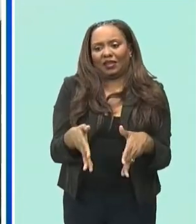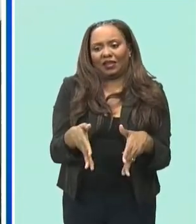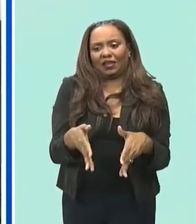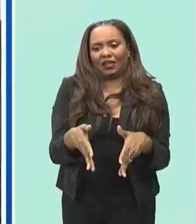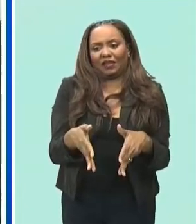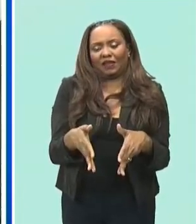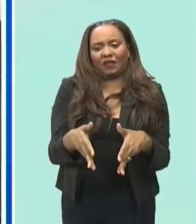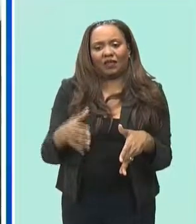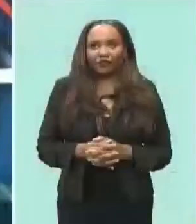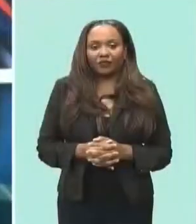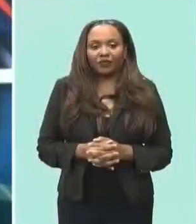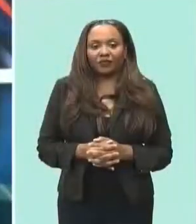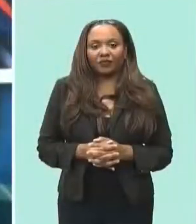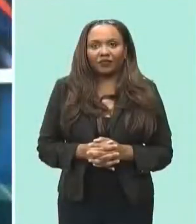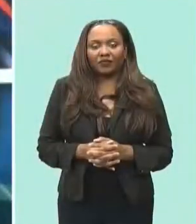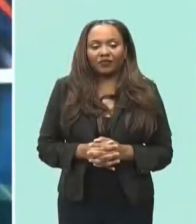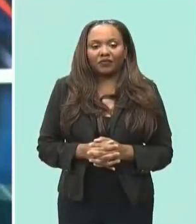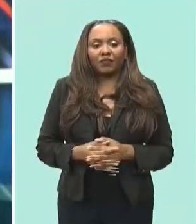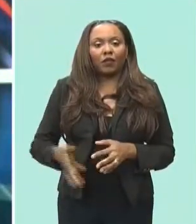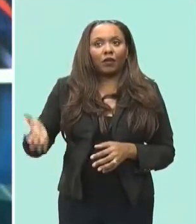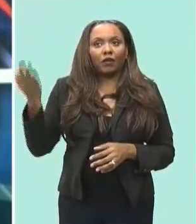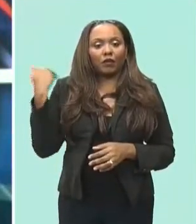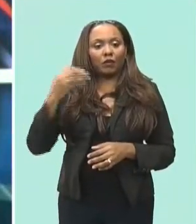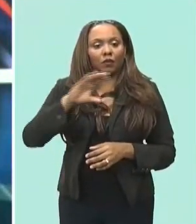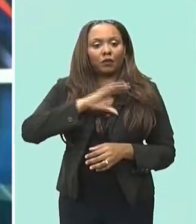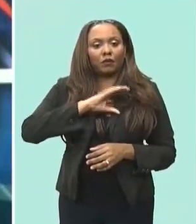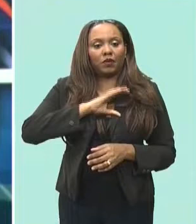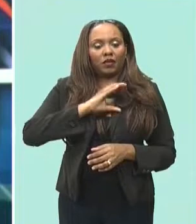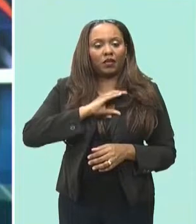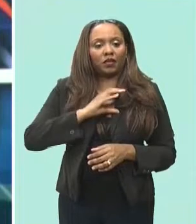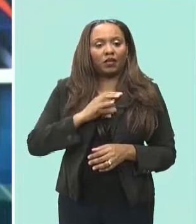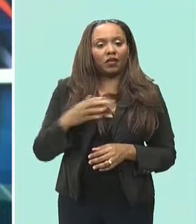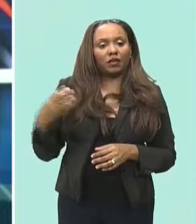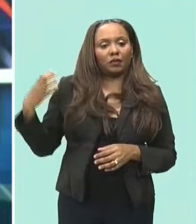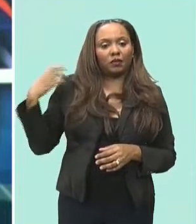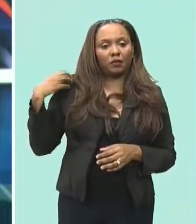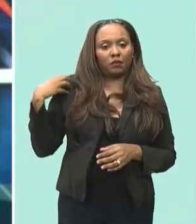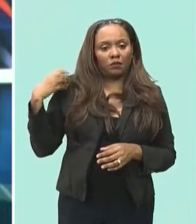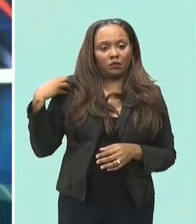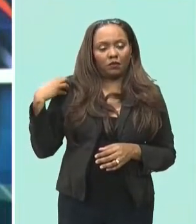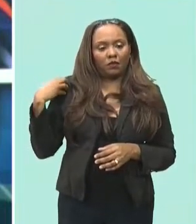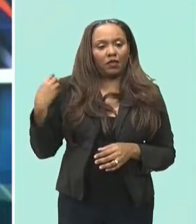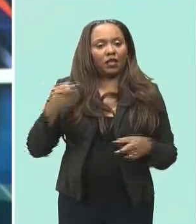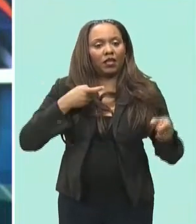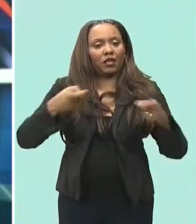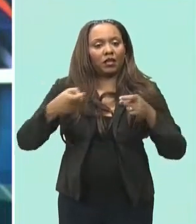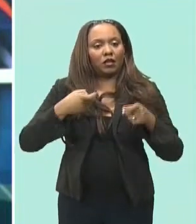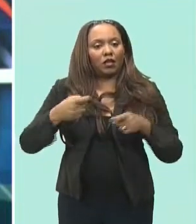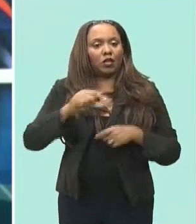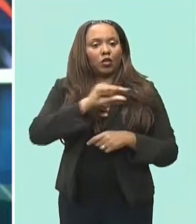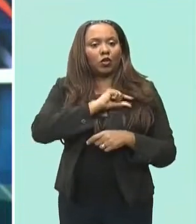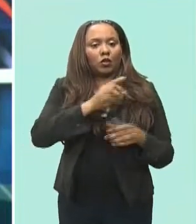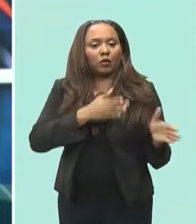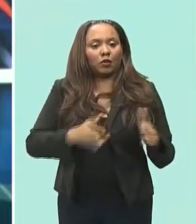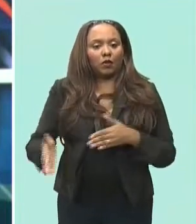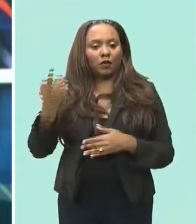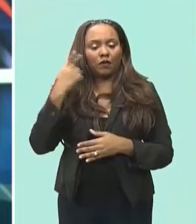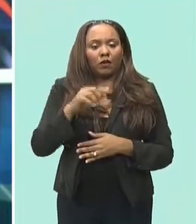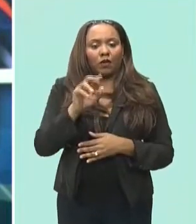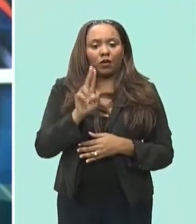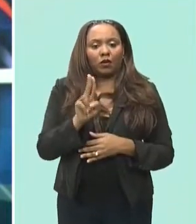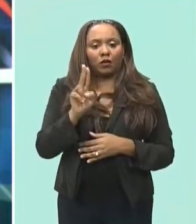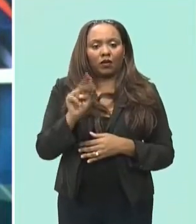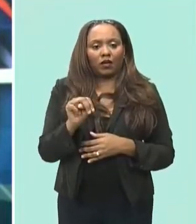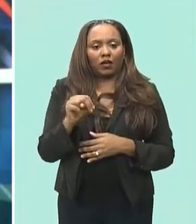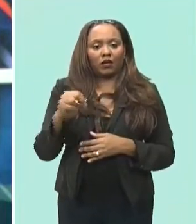non-carnival former police commissioner darwin dawton is to spearhead the security arrangements for the united nations conference